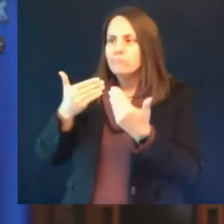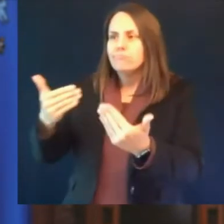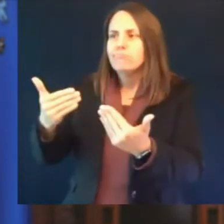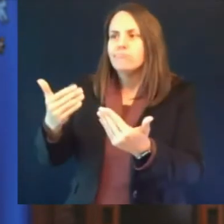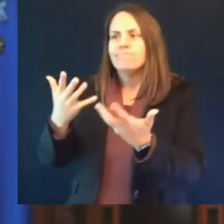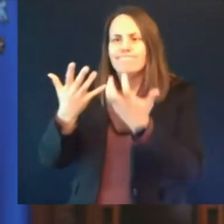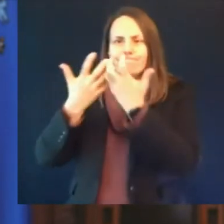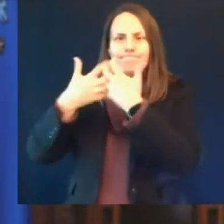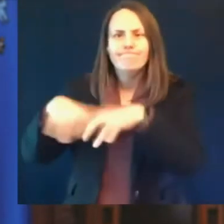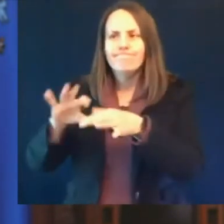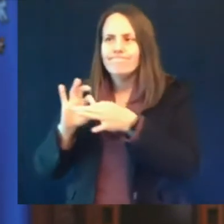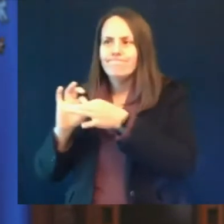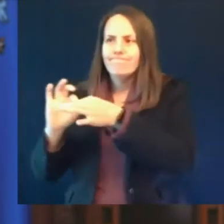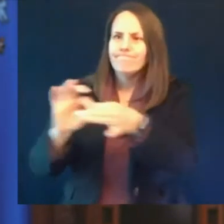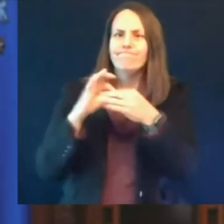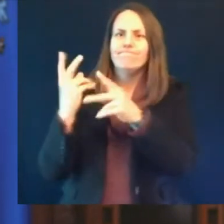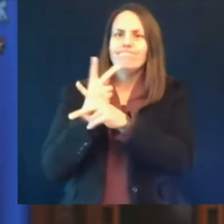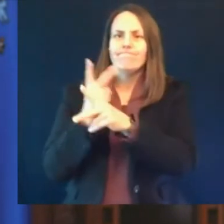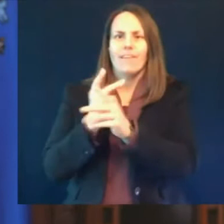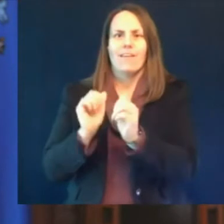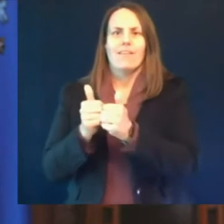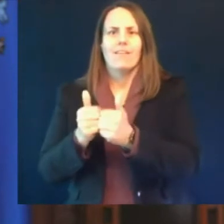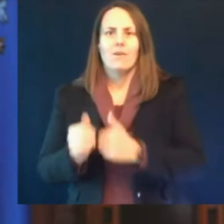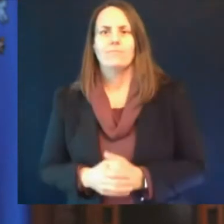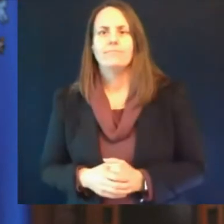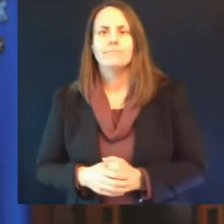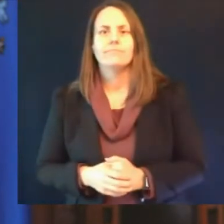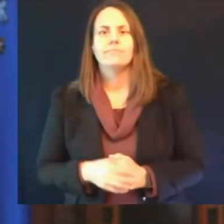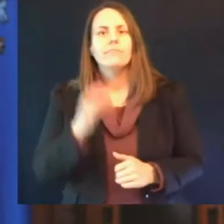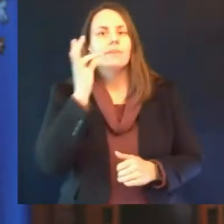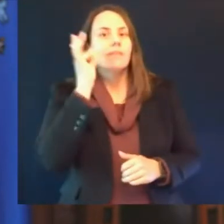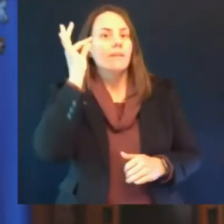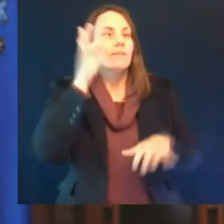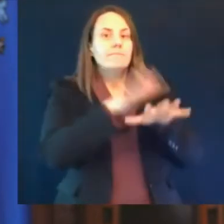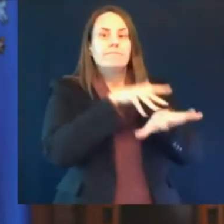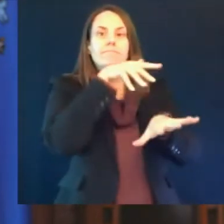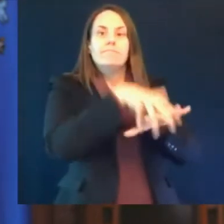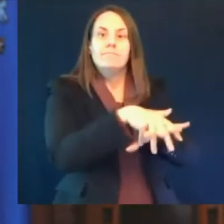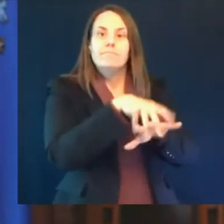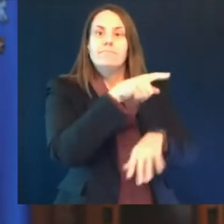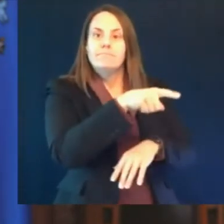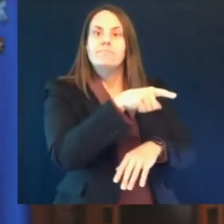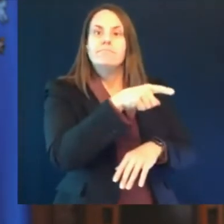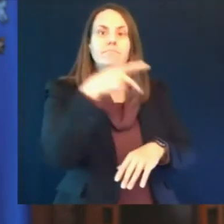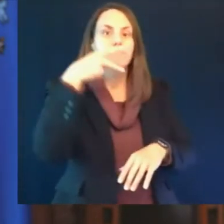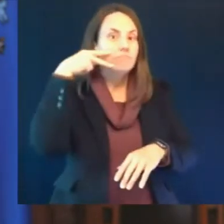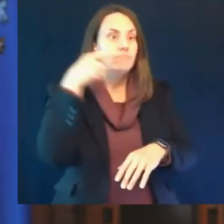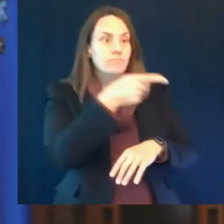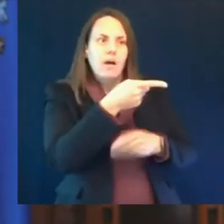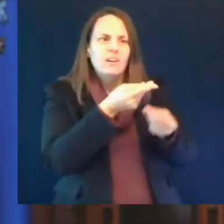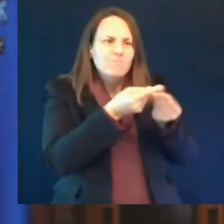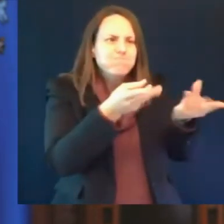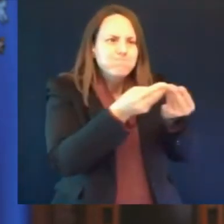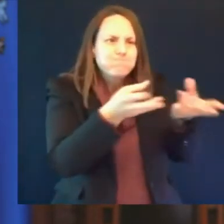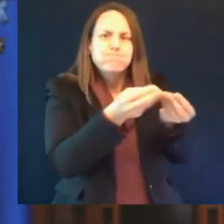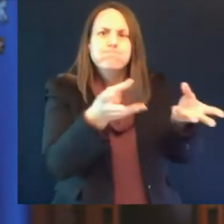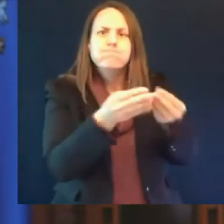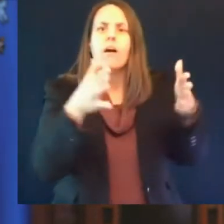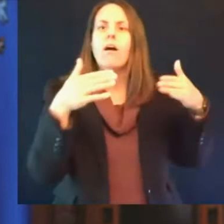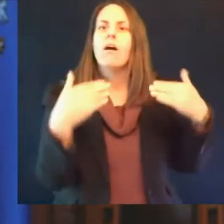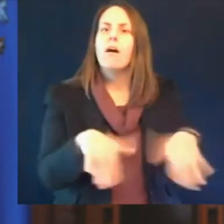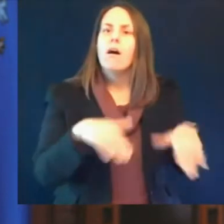the native nations across the state who have helped vaccinate their local communities in addition to their tribal members